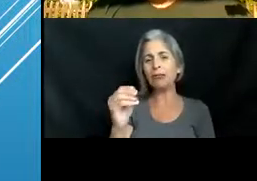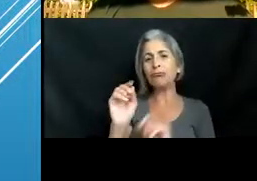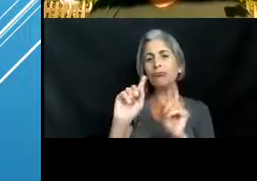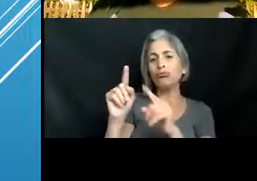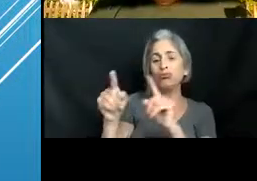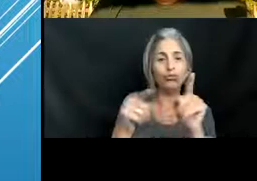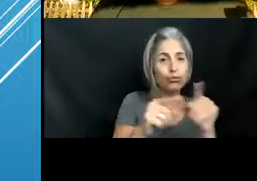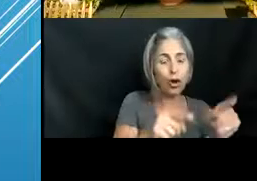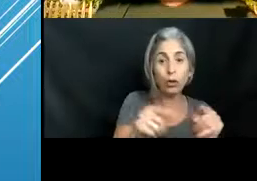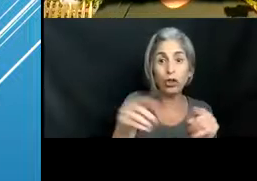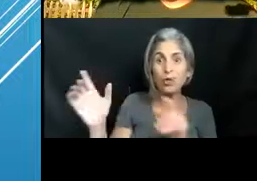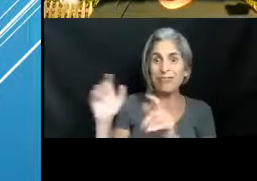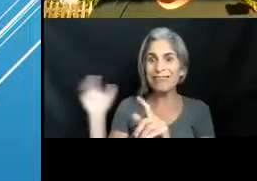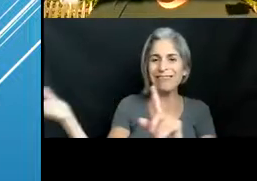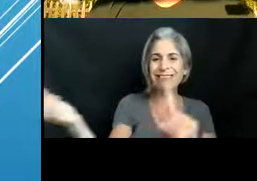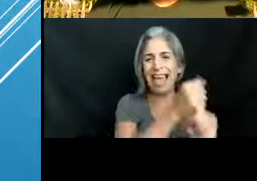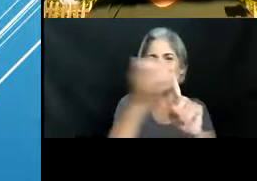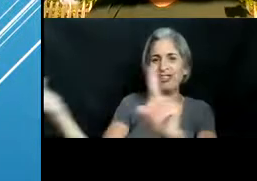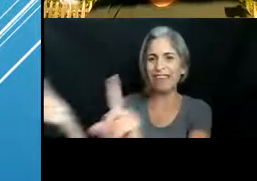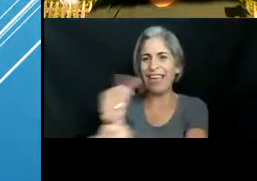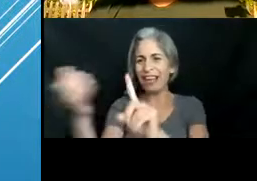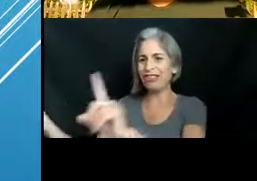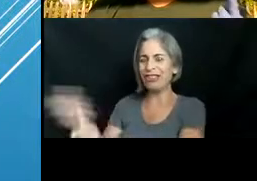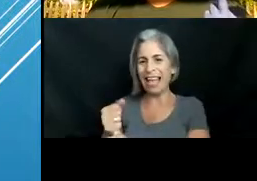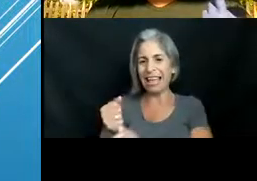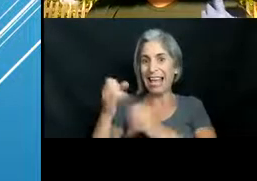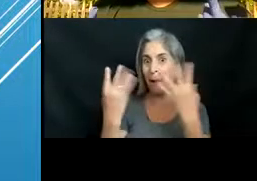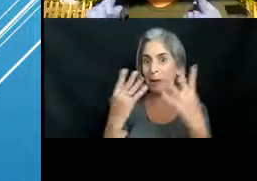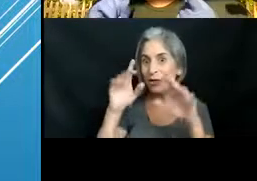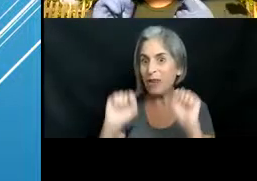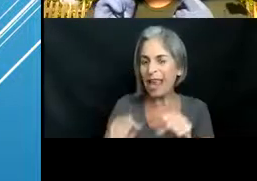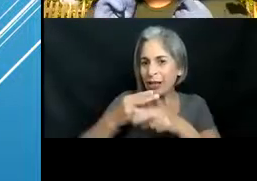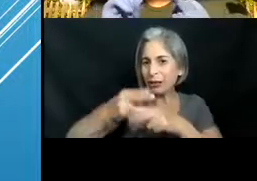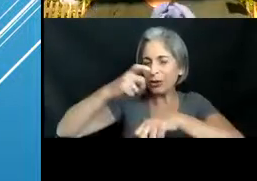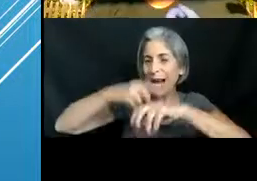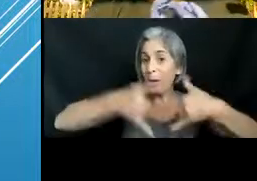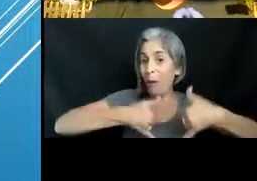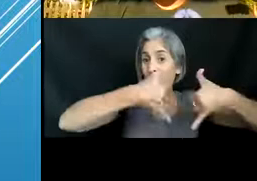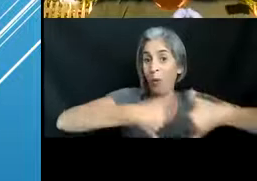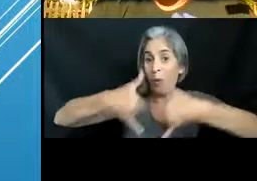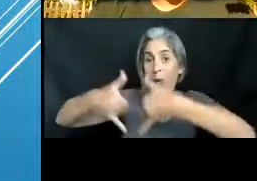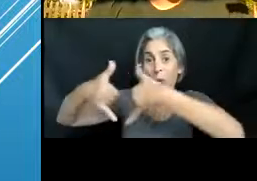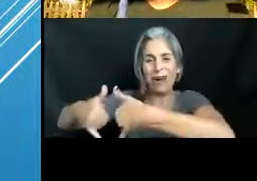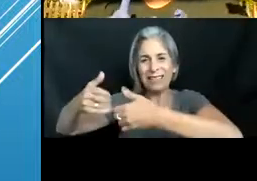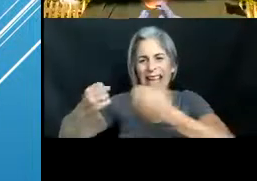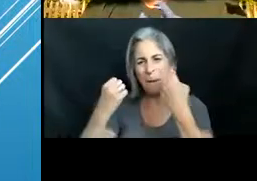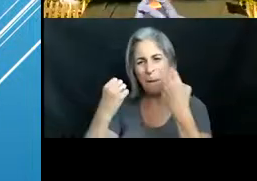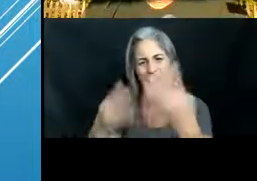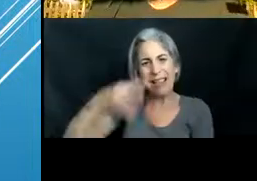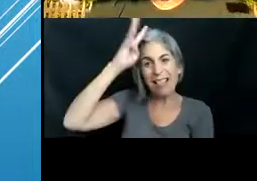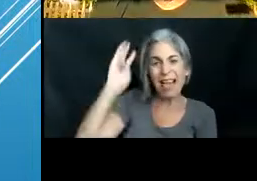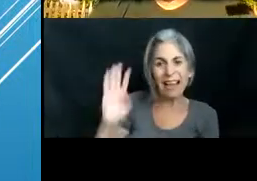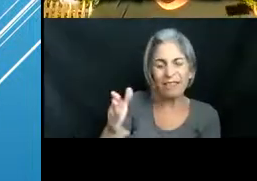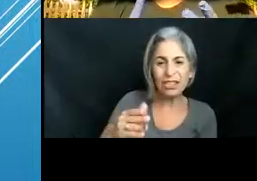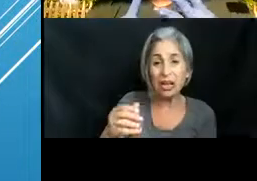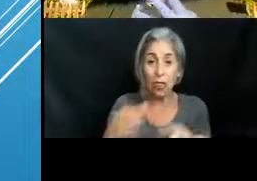lionfish as you can in a short period of time. So they will actually give out awards for the most number of lionfish caught, for the highest